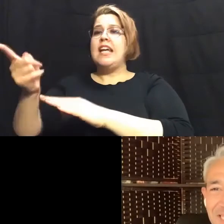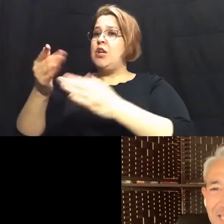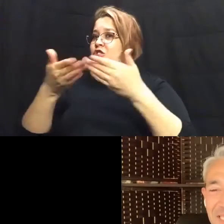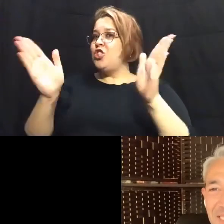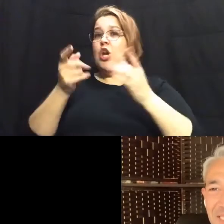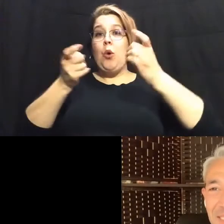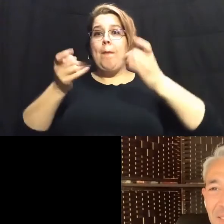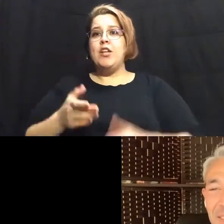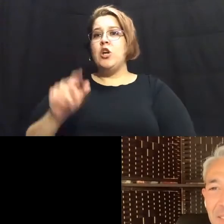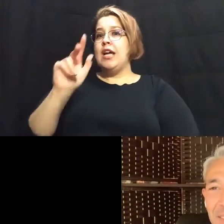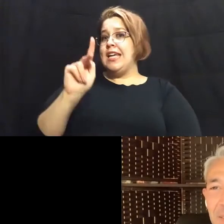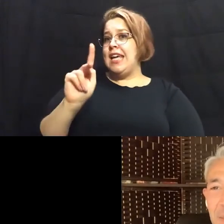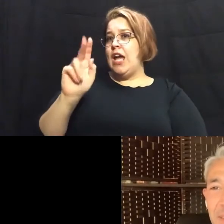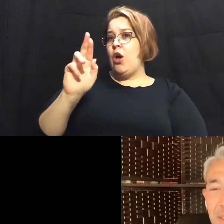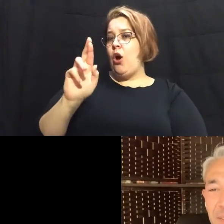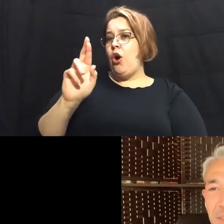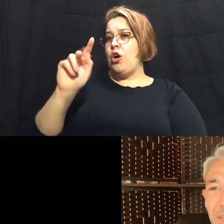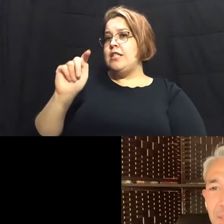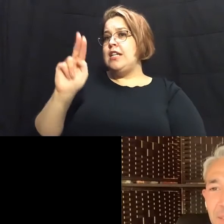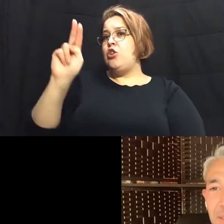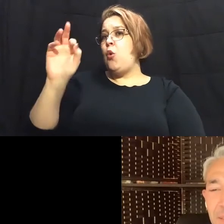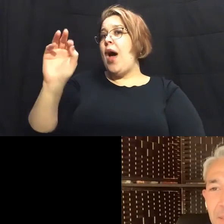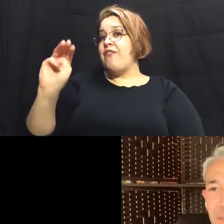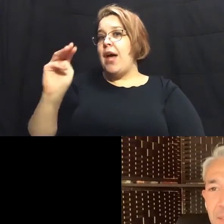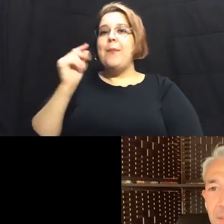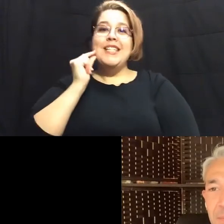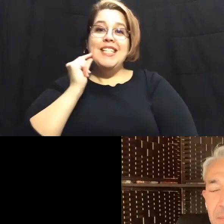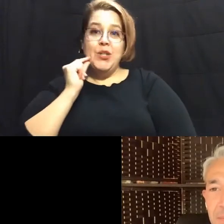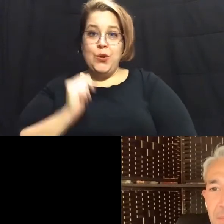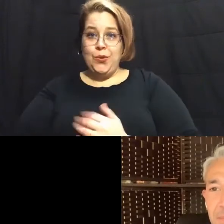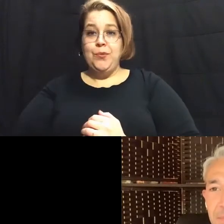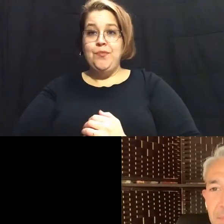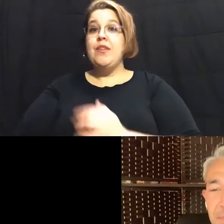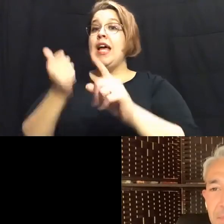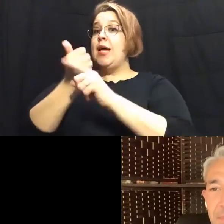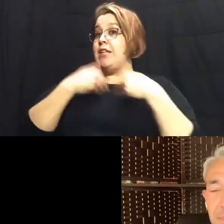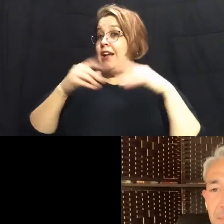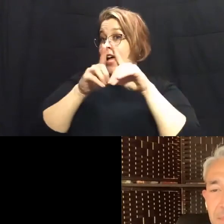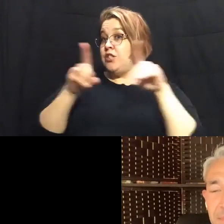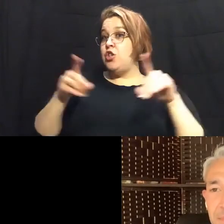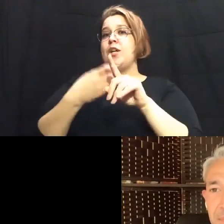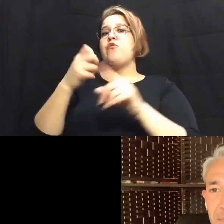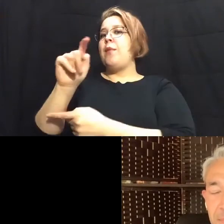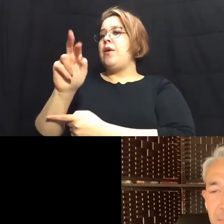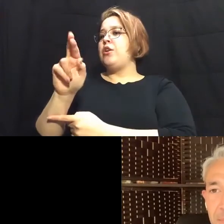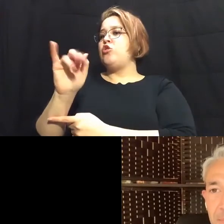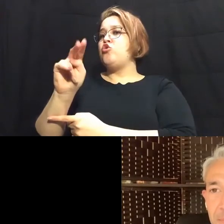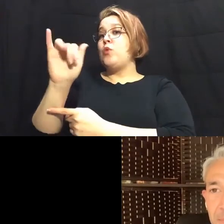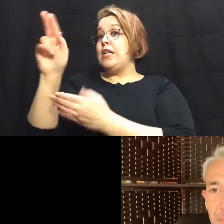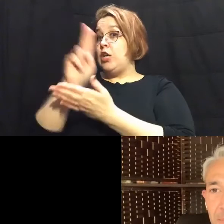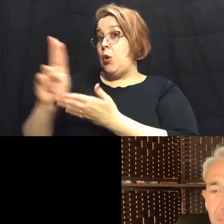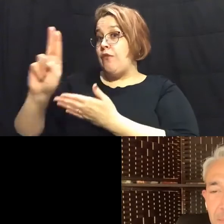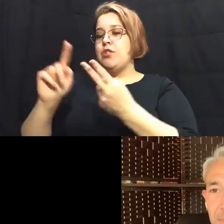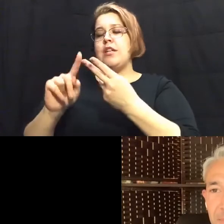of krtu fm san antonio he holds degrees from trinity university and the